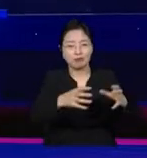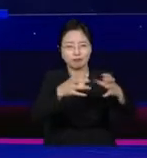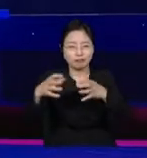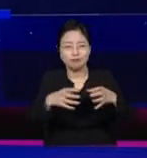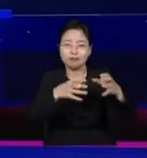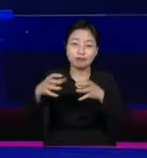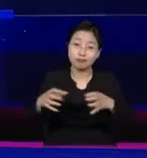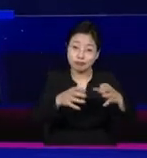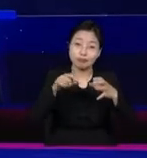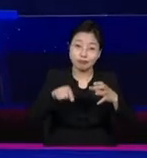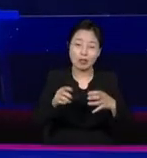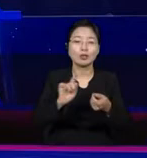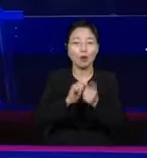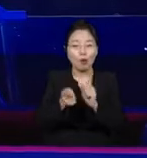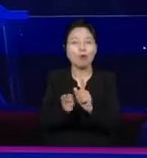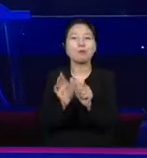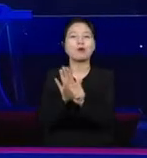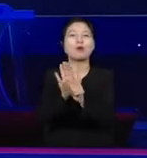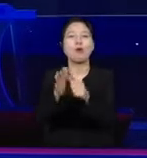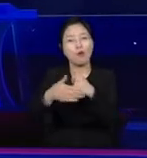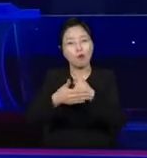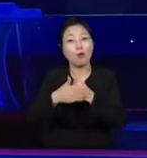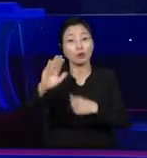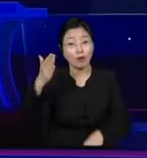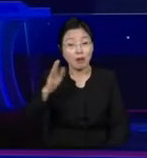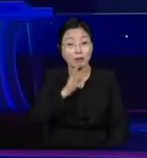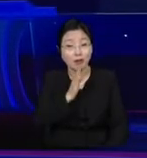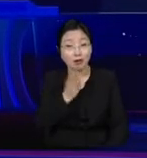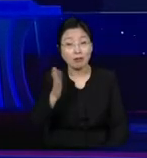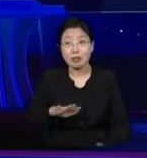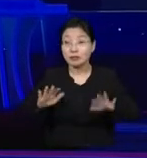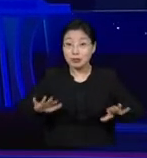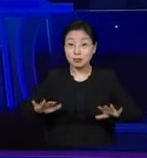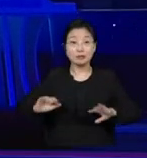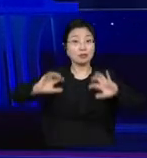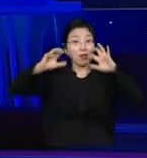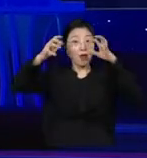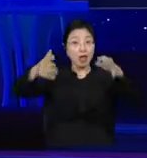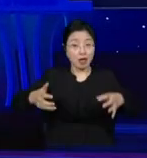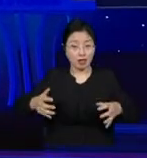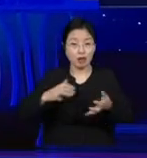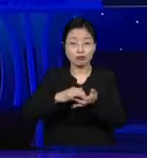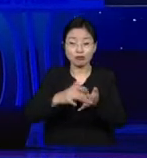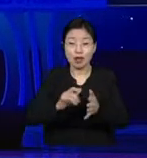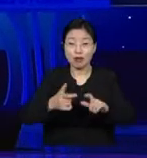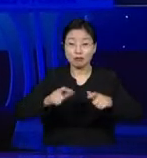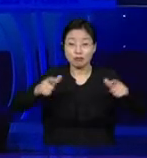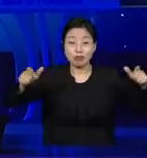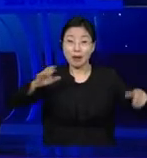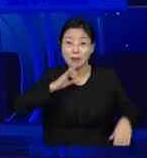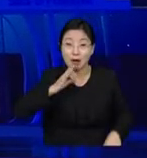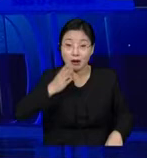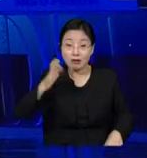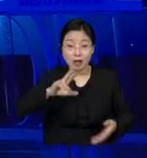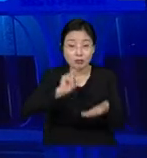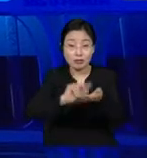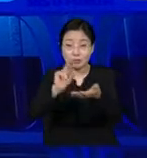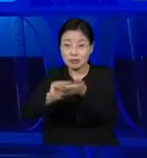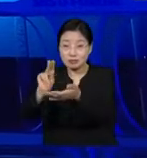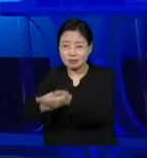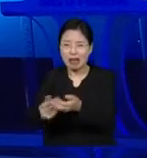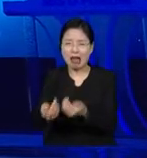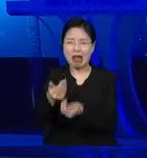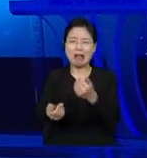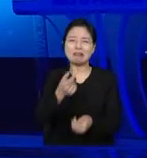we're more likely to avoid each other if it looks like it's trouble, if it looks like it's going to be demanding of me, or it's going to be